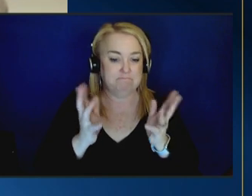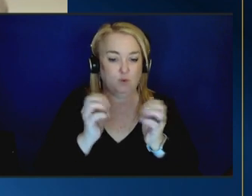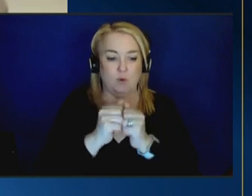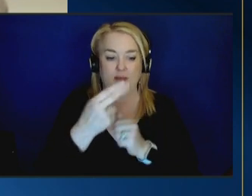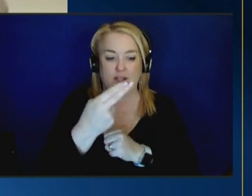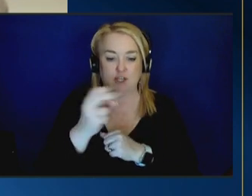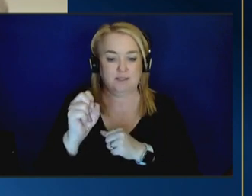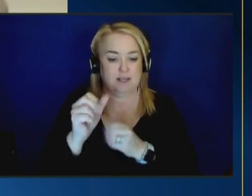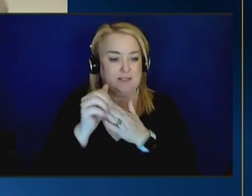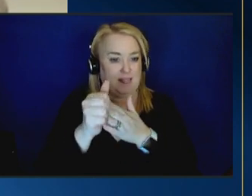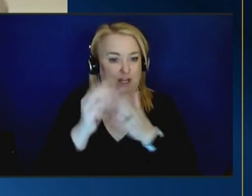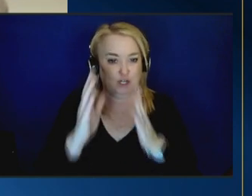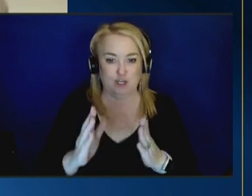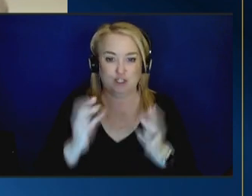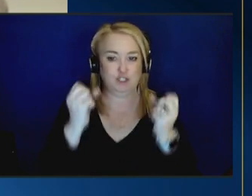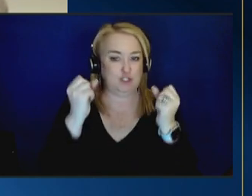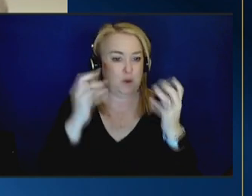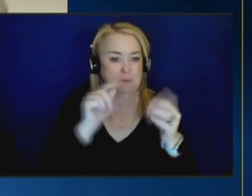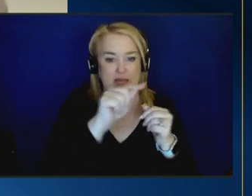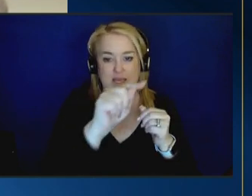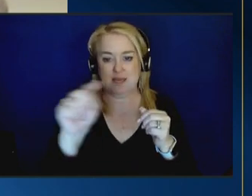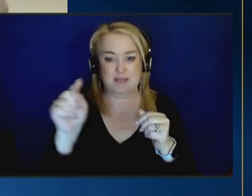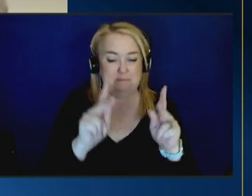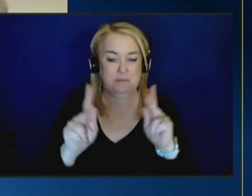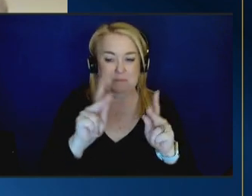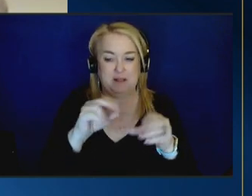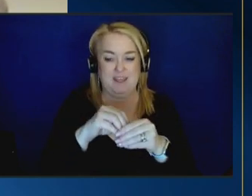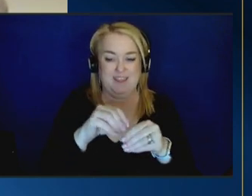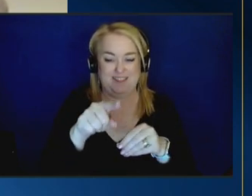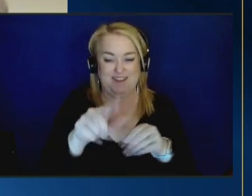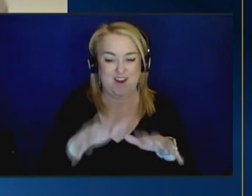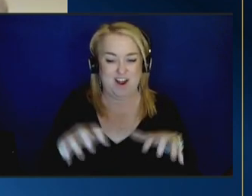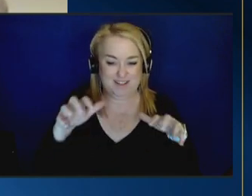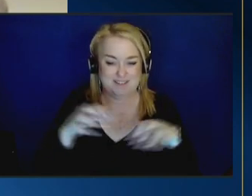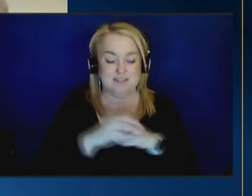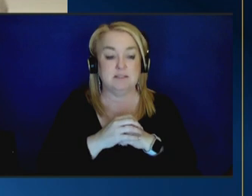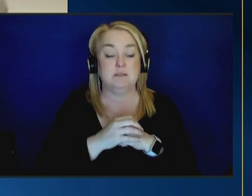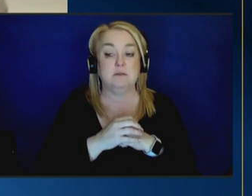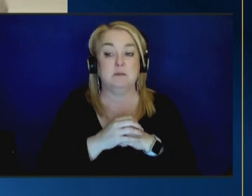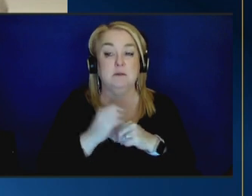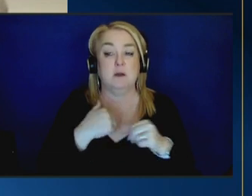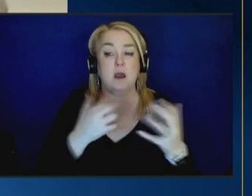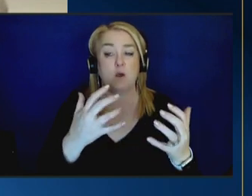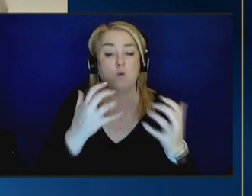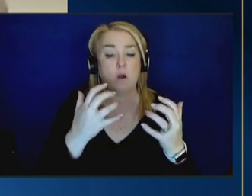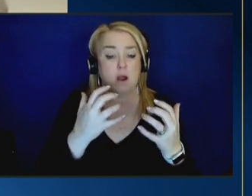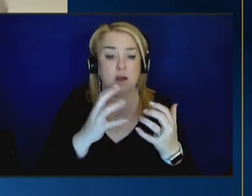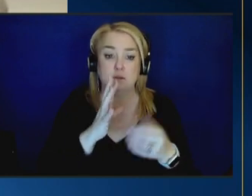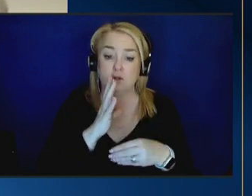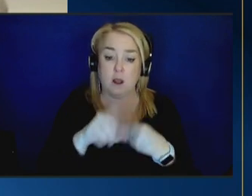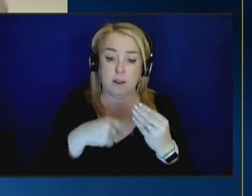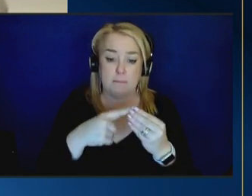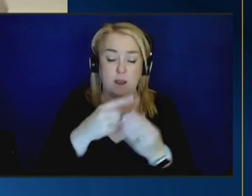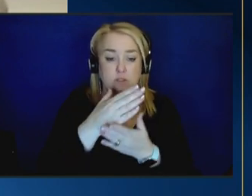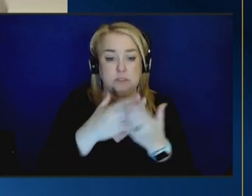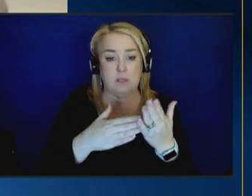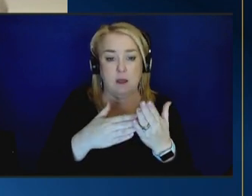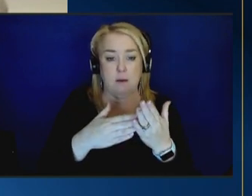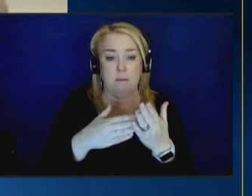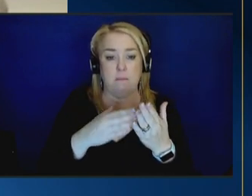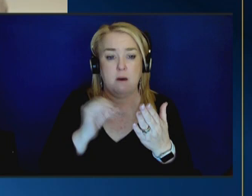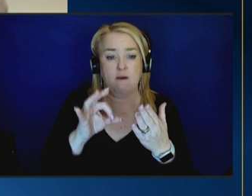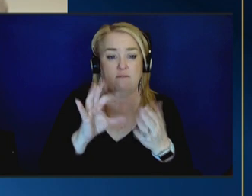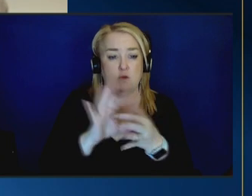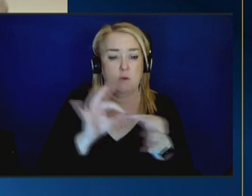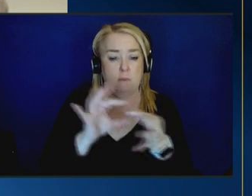leadership and so many colleagues here in the audience um i want to talk just for a second about some of the opening remarks this morning